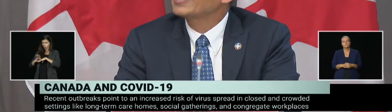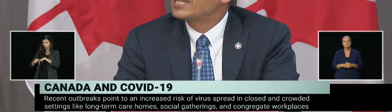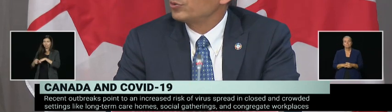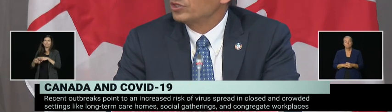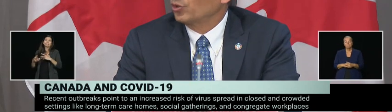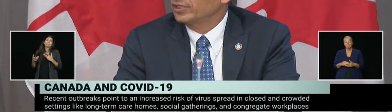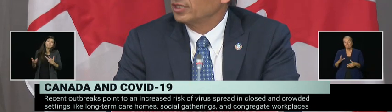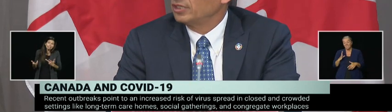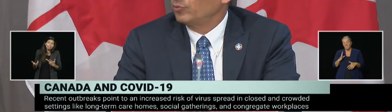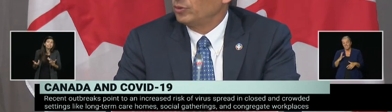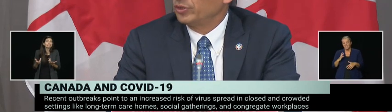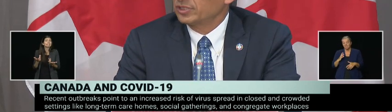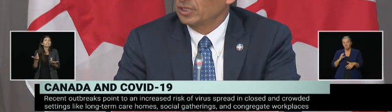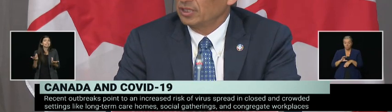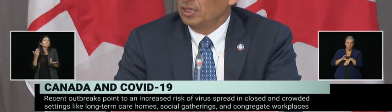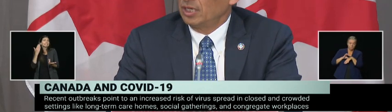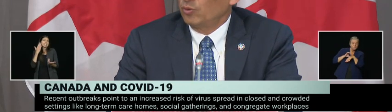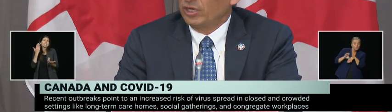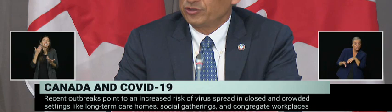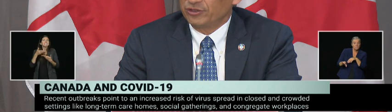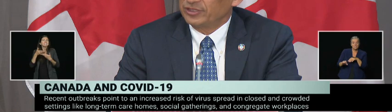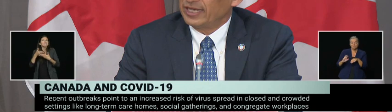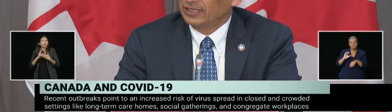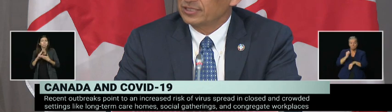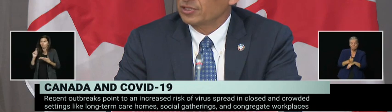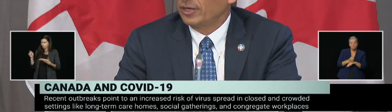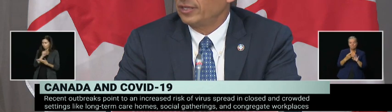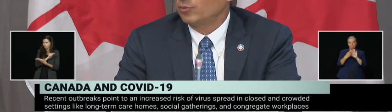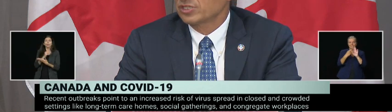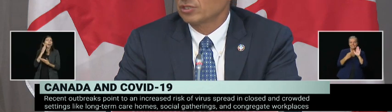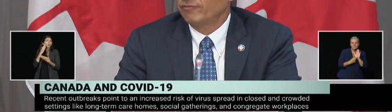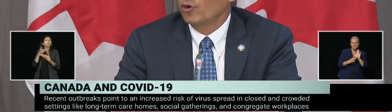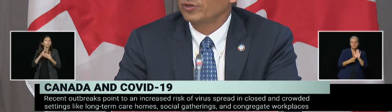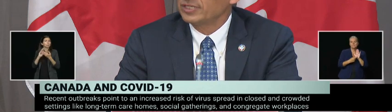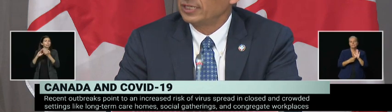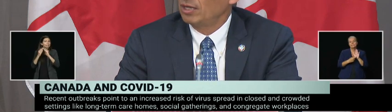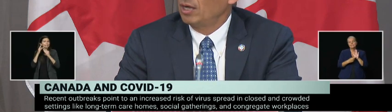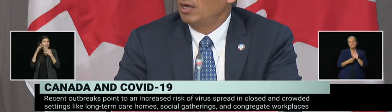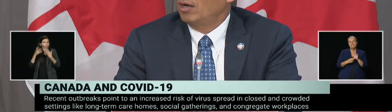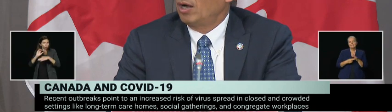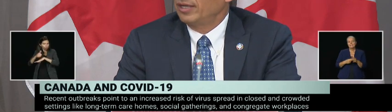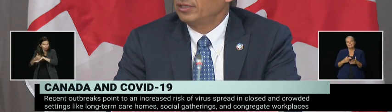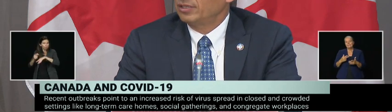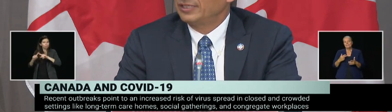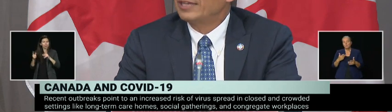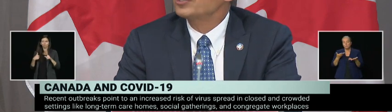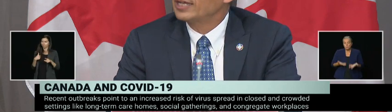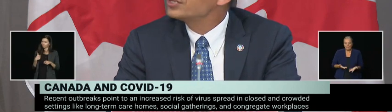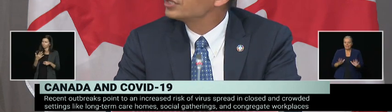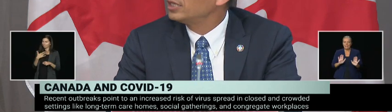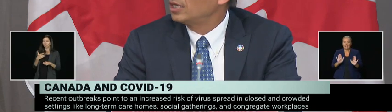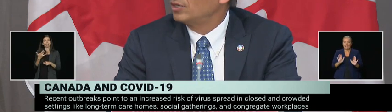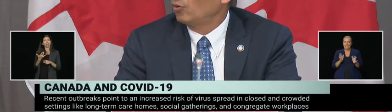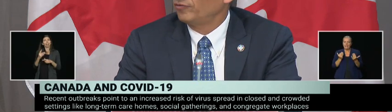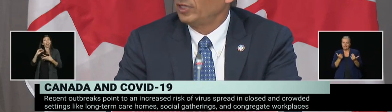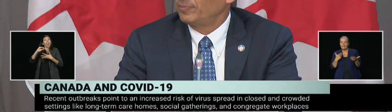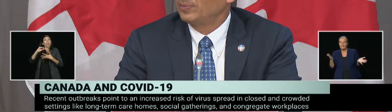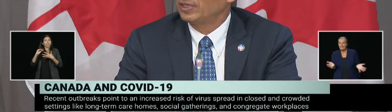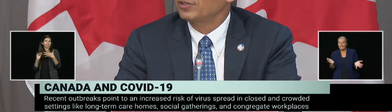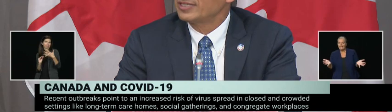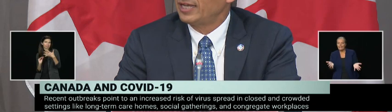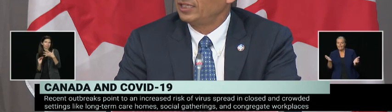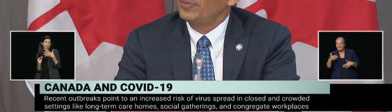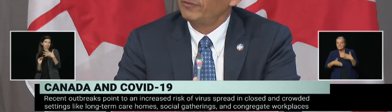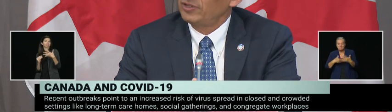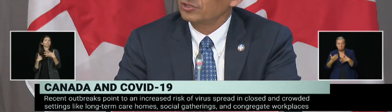something of last resort that we would want to undertake. And so I think we're still focusing on the education and hopefully